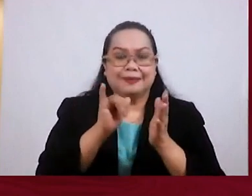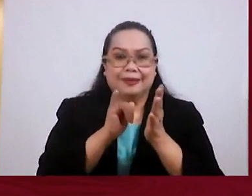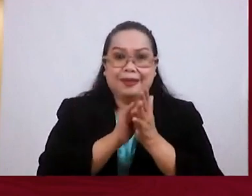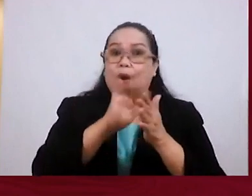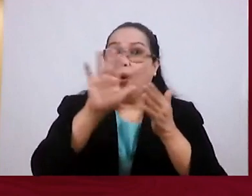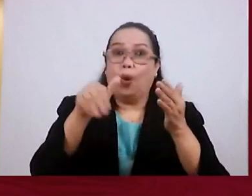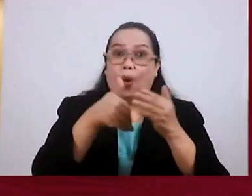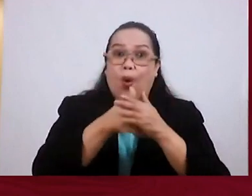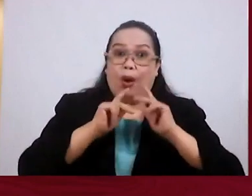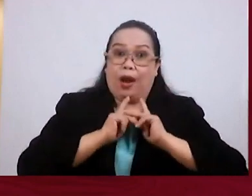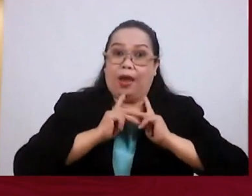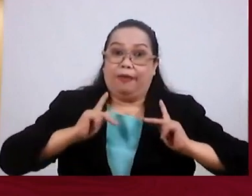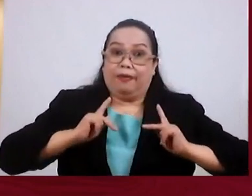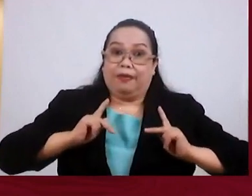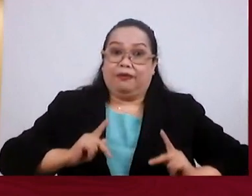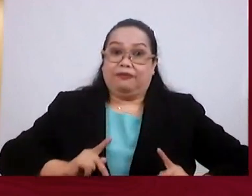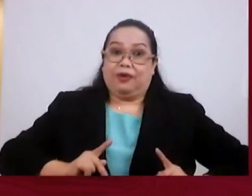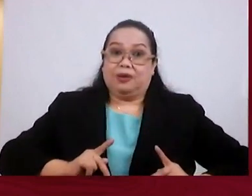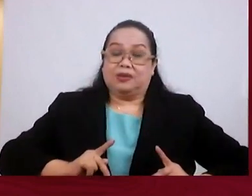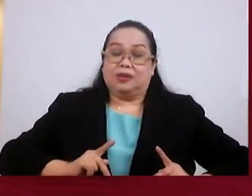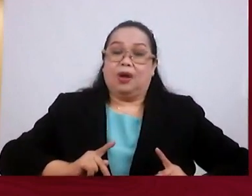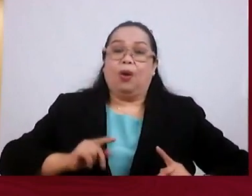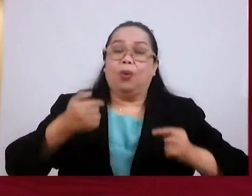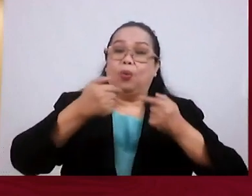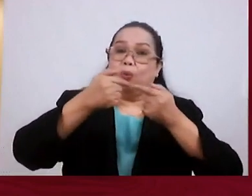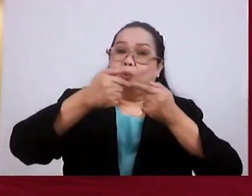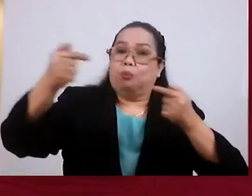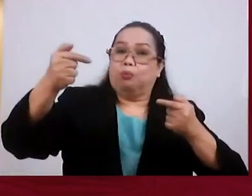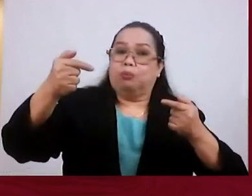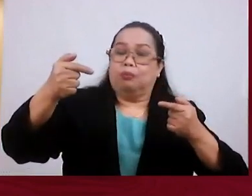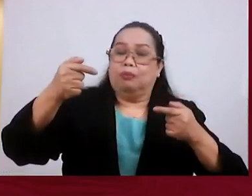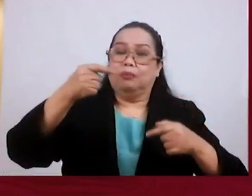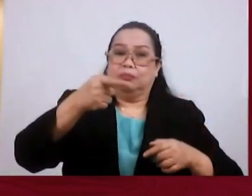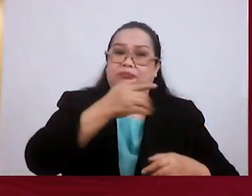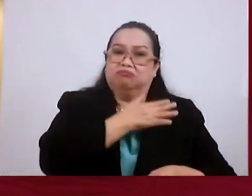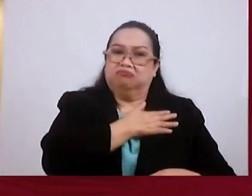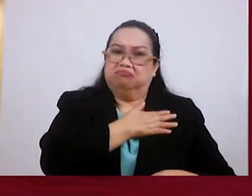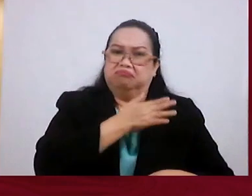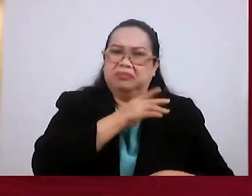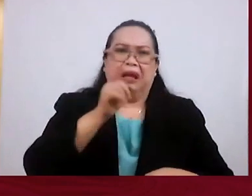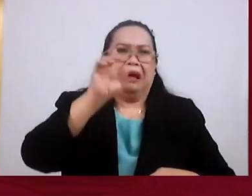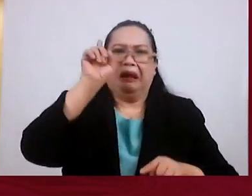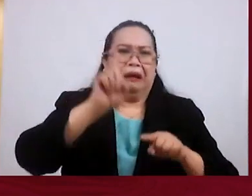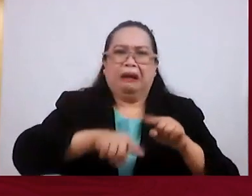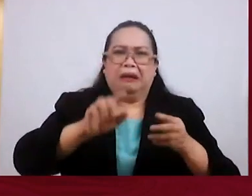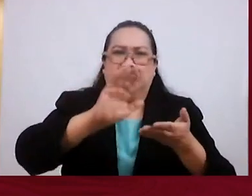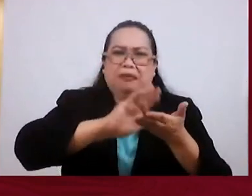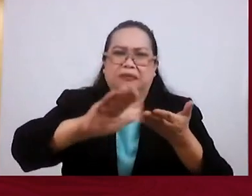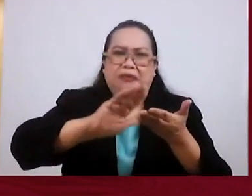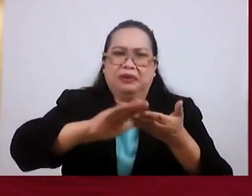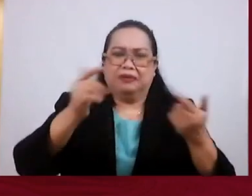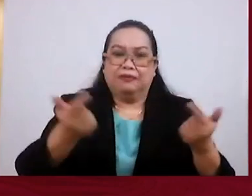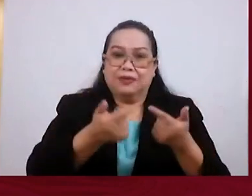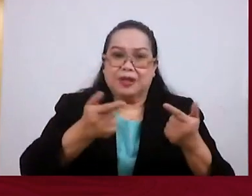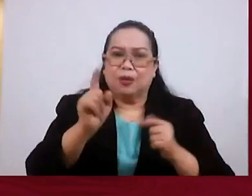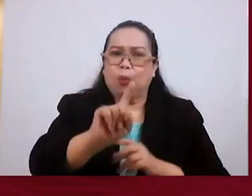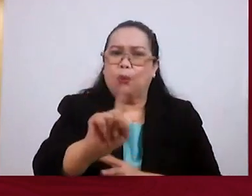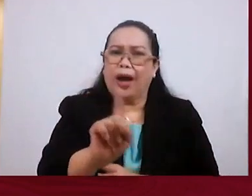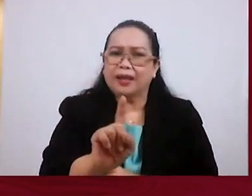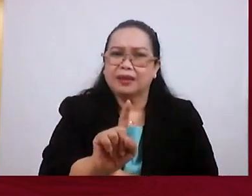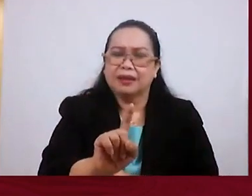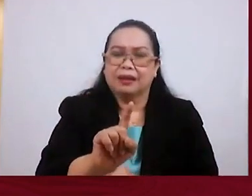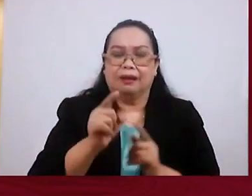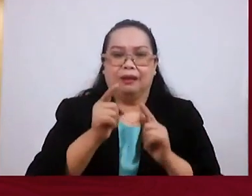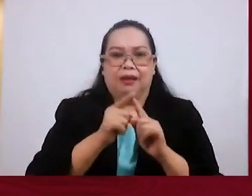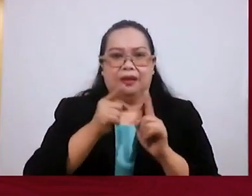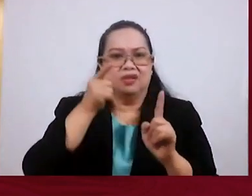Pharisees who were opposing Him. That they had committed the unpardonable sin. What was that? To